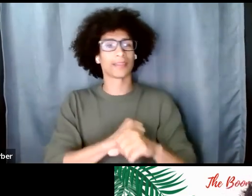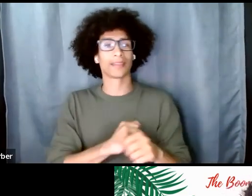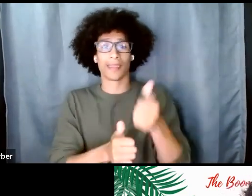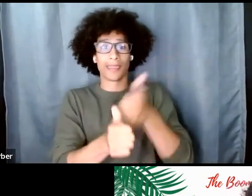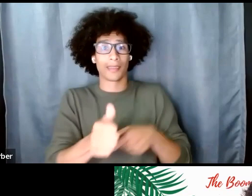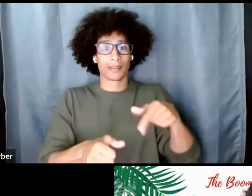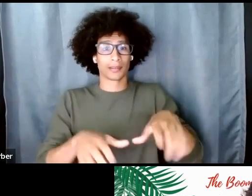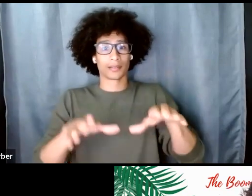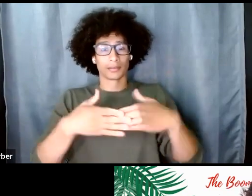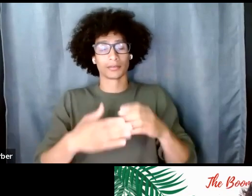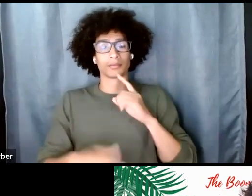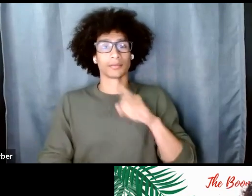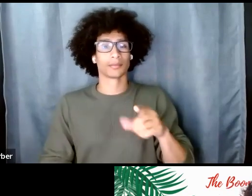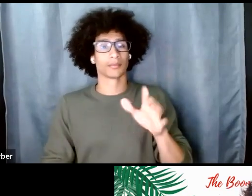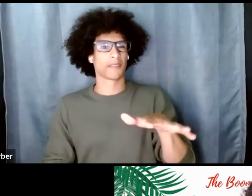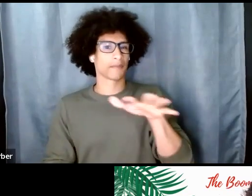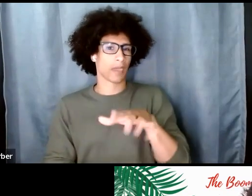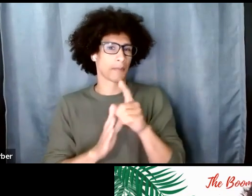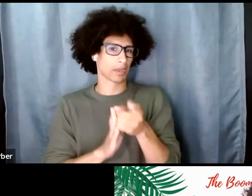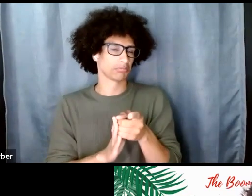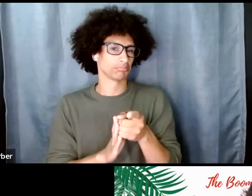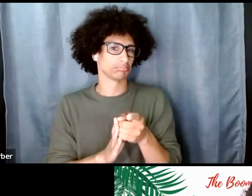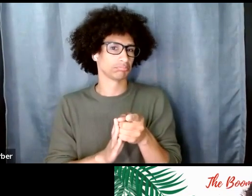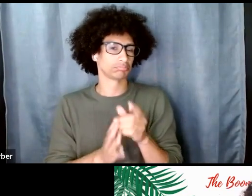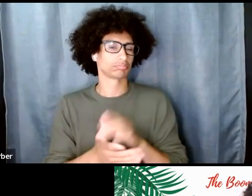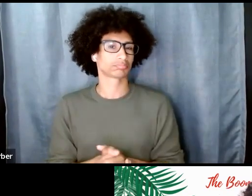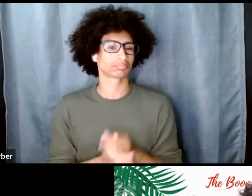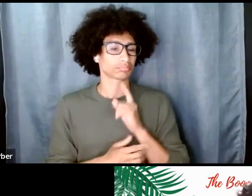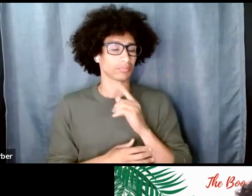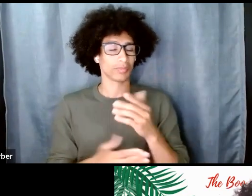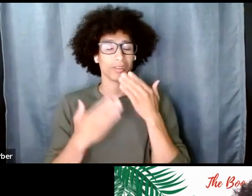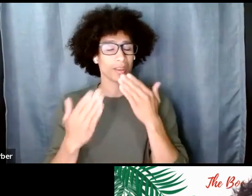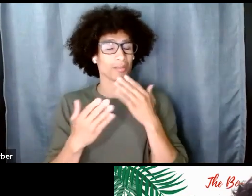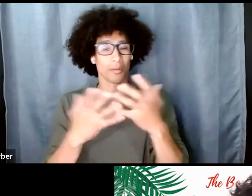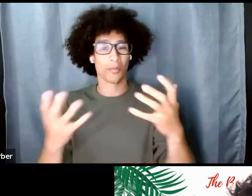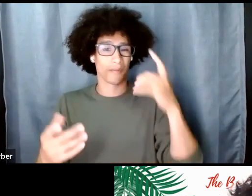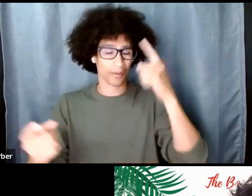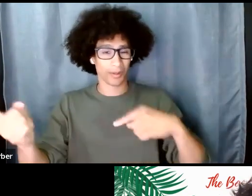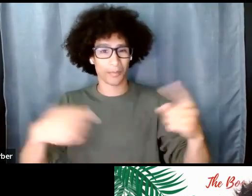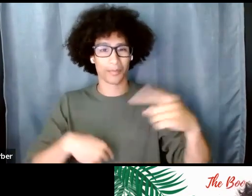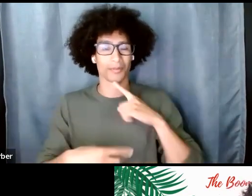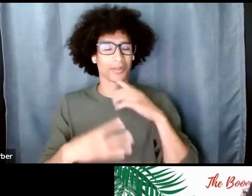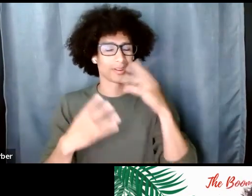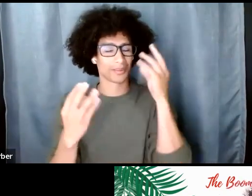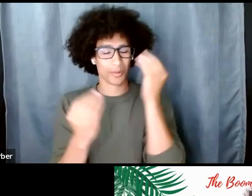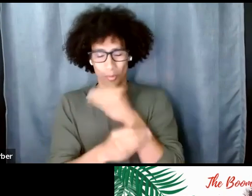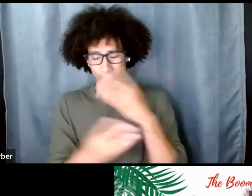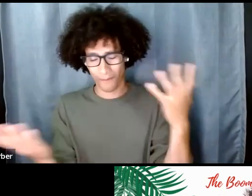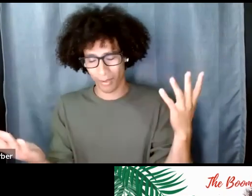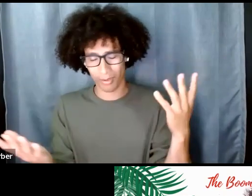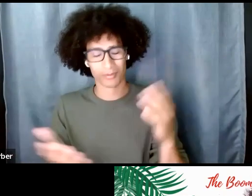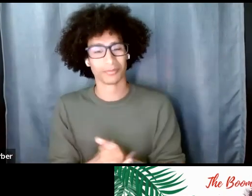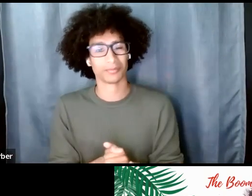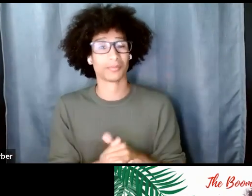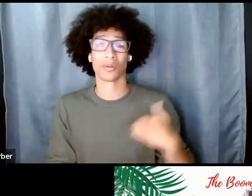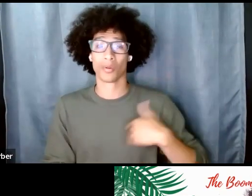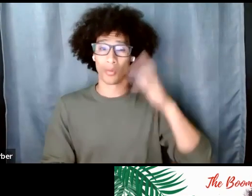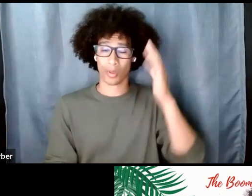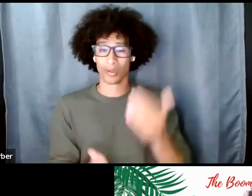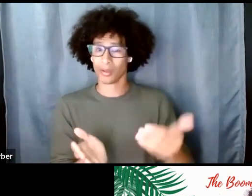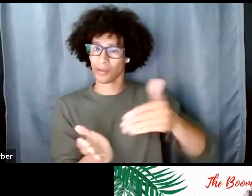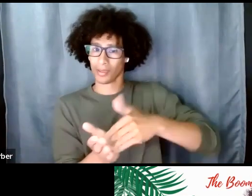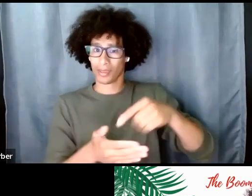again thank you so much for everyone being in the room god this is so beautiful and again we'll be here next week um i want to